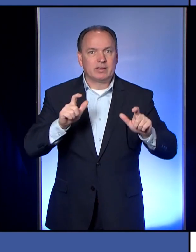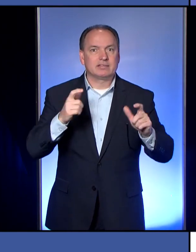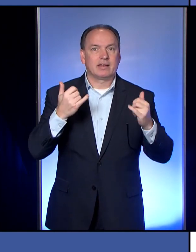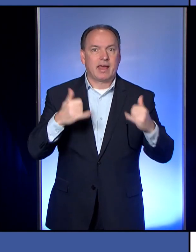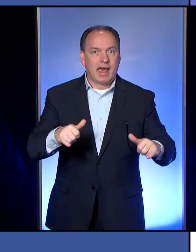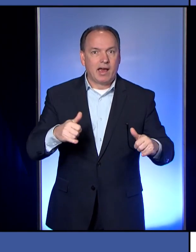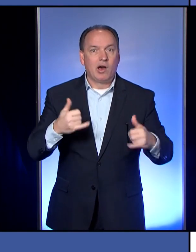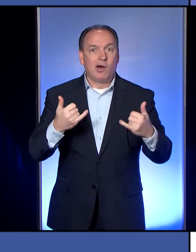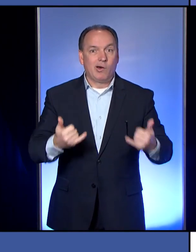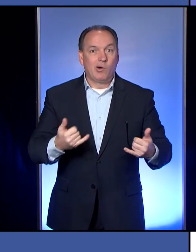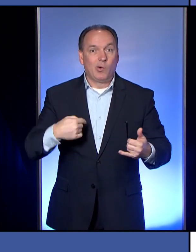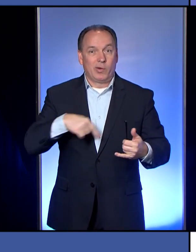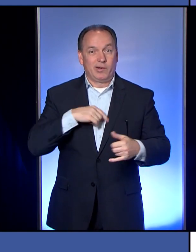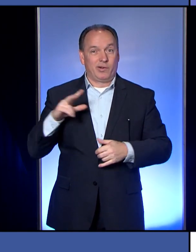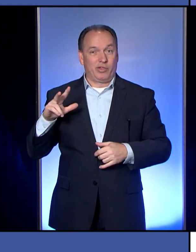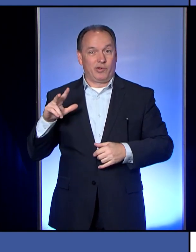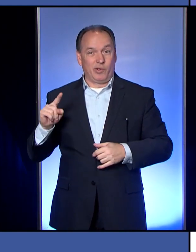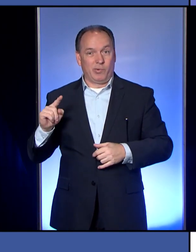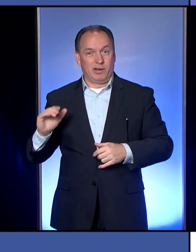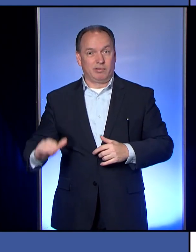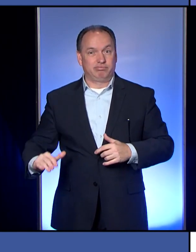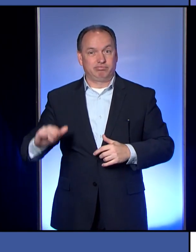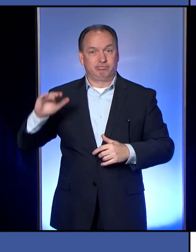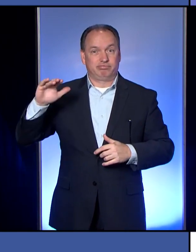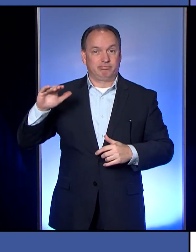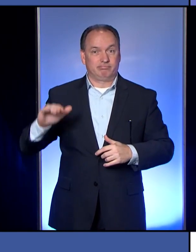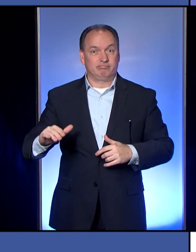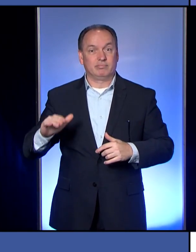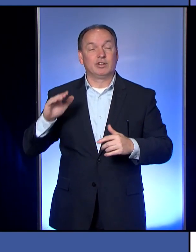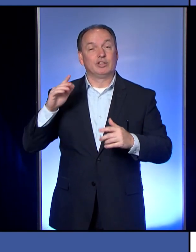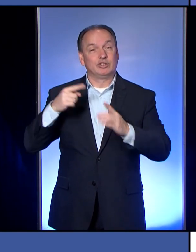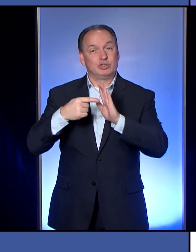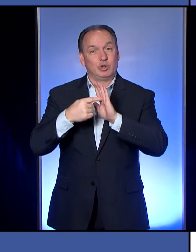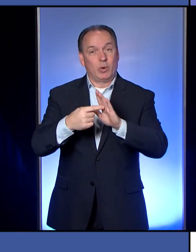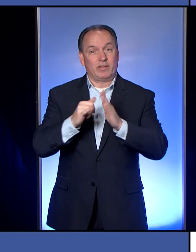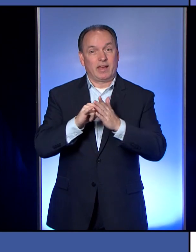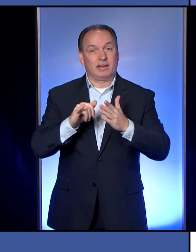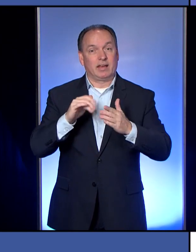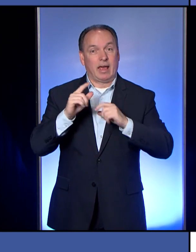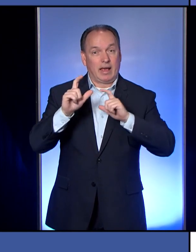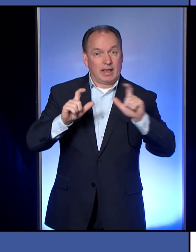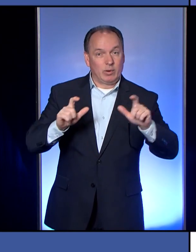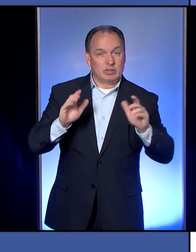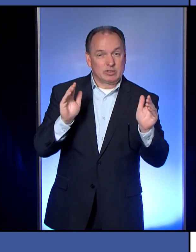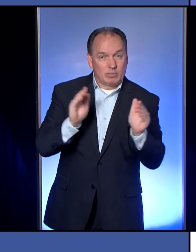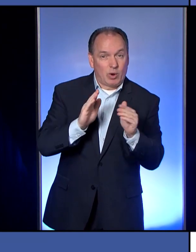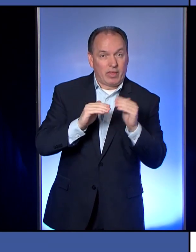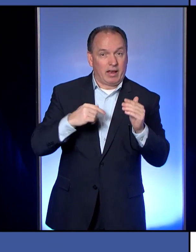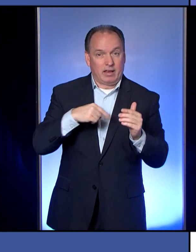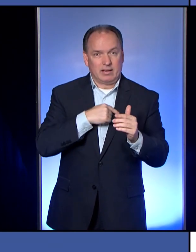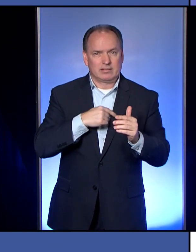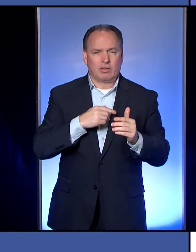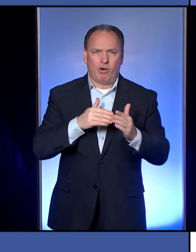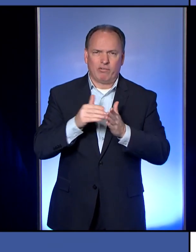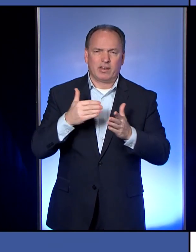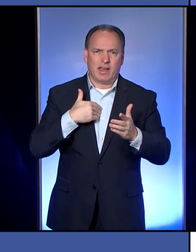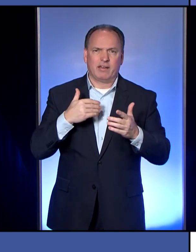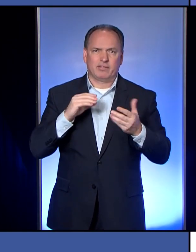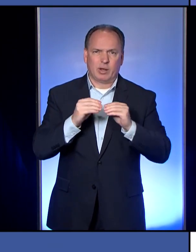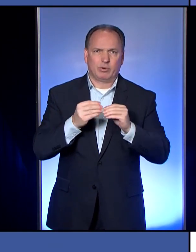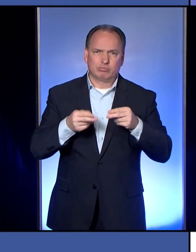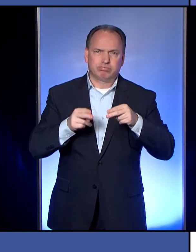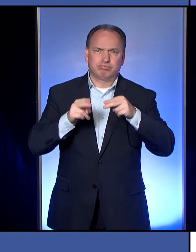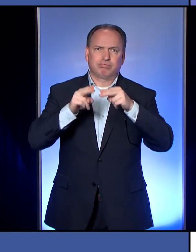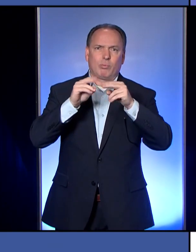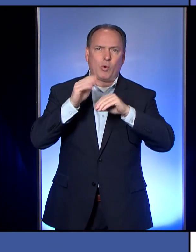and we're 15% of the population. So that's showing that counties much smaller than us often have numbers that are